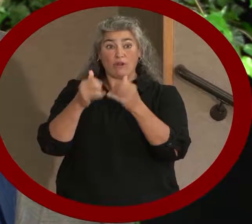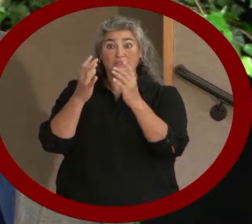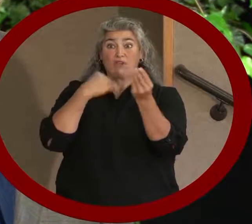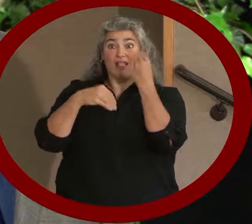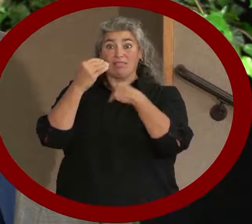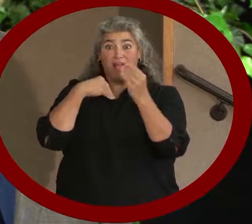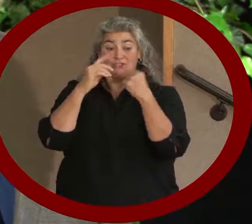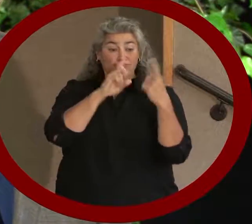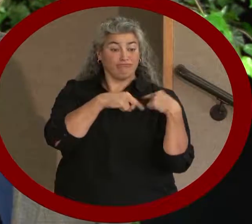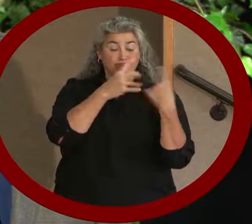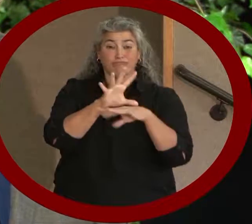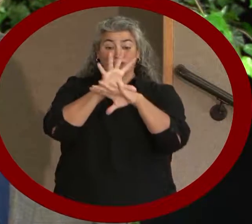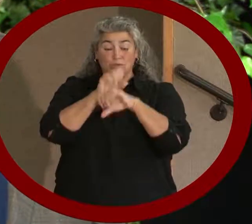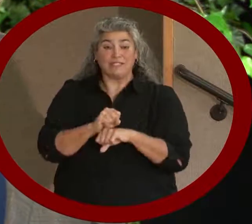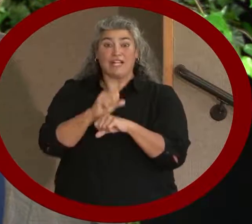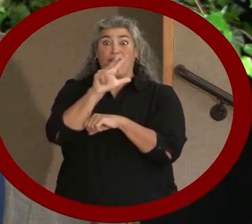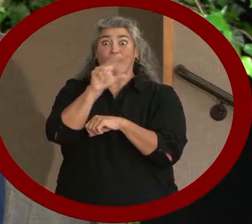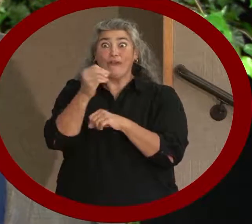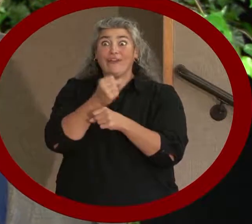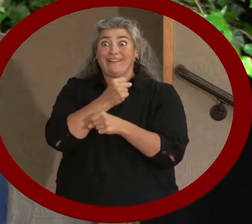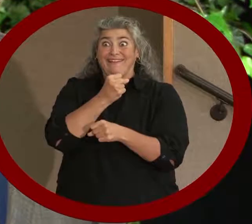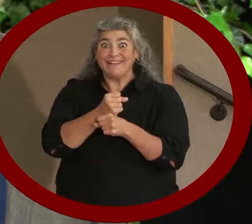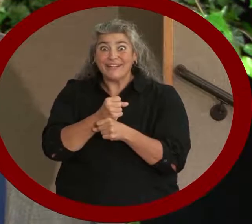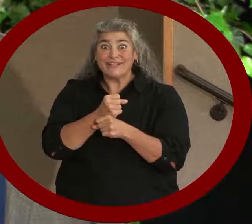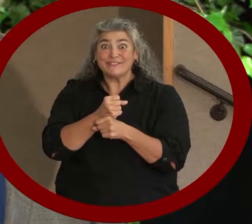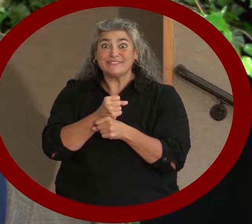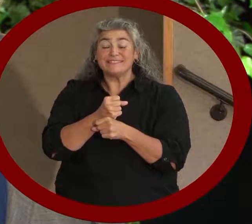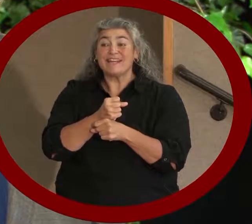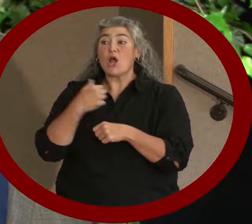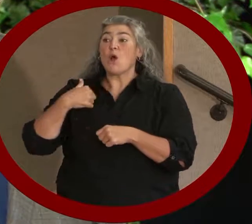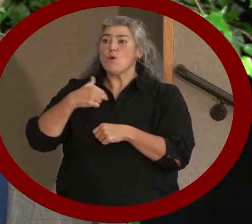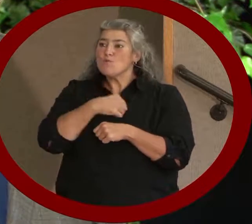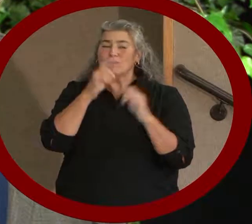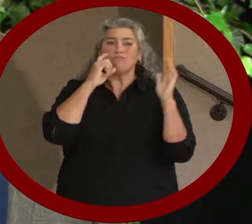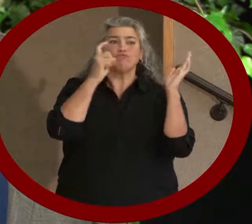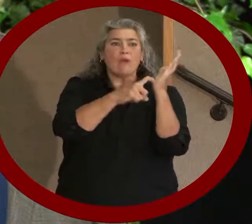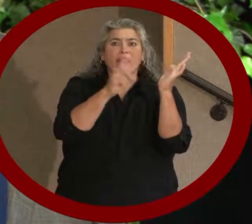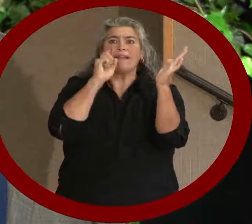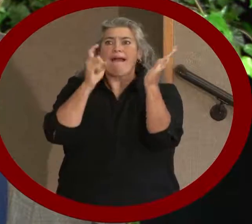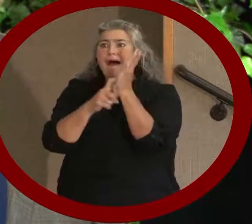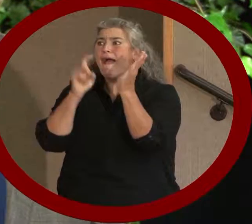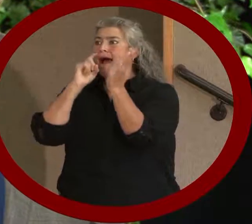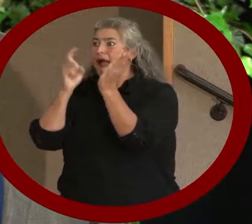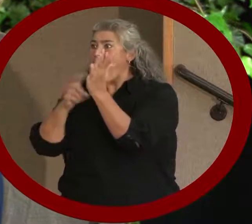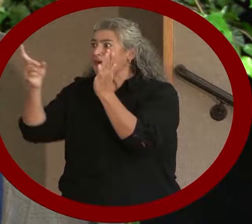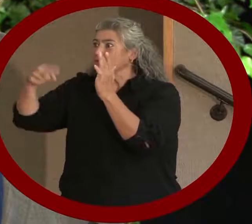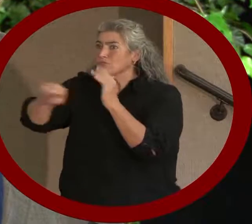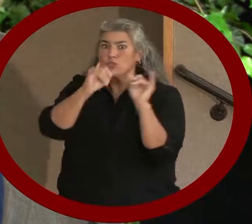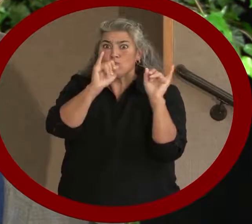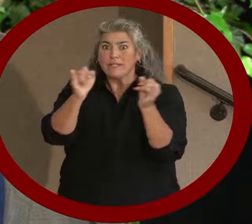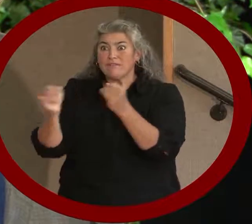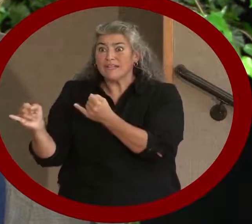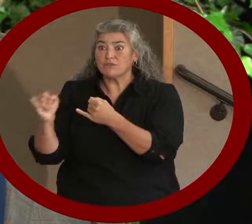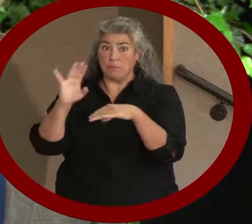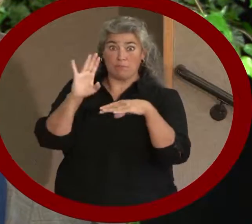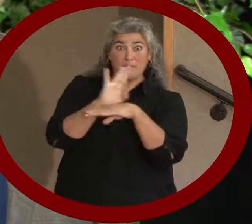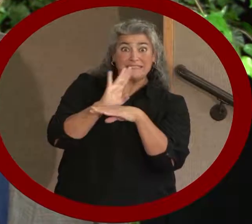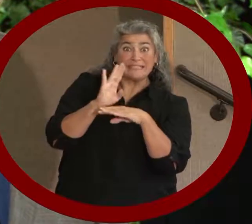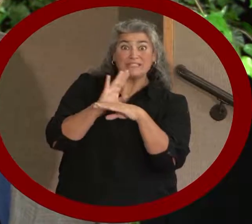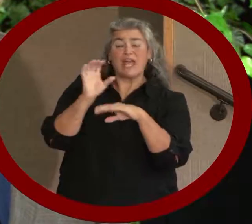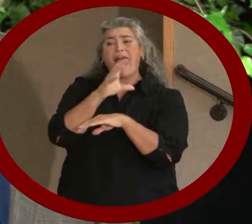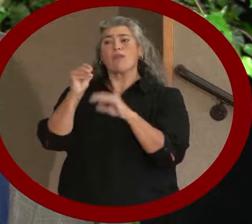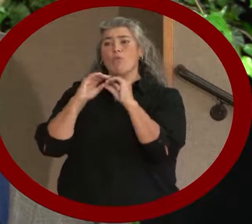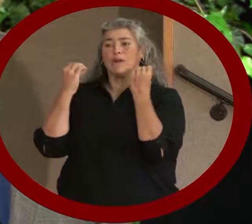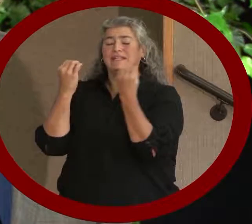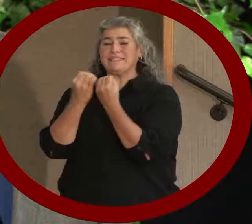tradition for more than 30 years. It recognizes individuals, businesses, and organizations who go above and beyond as